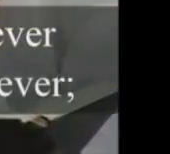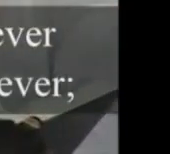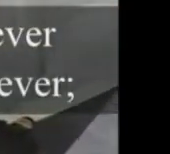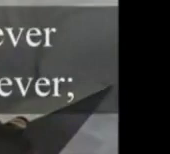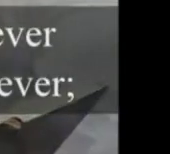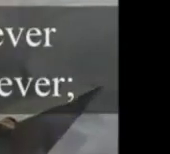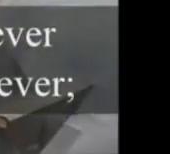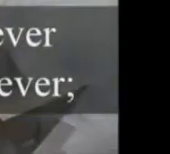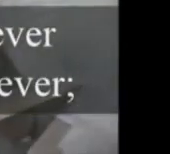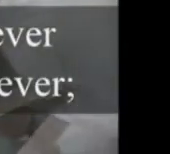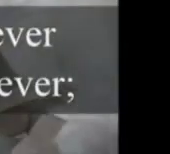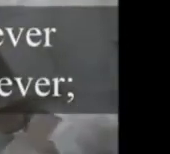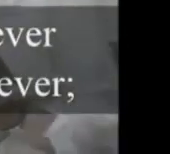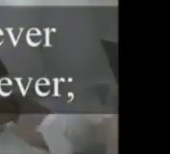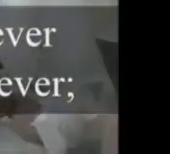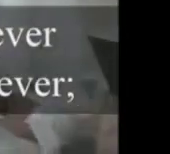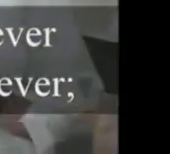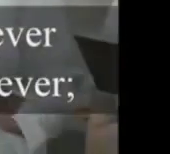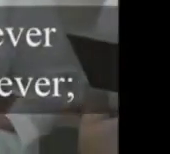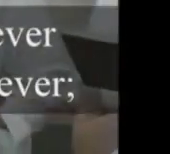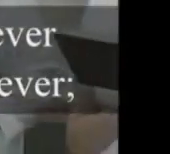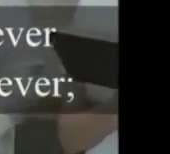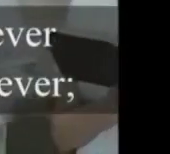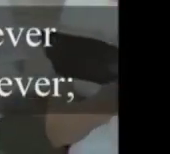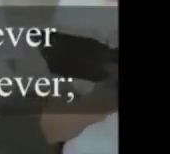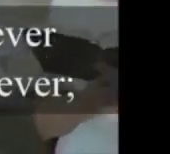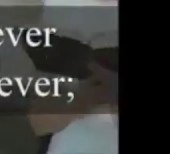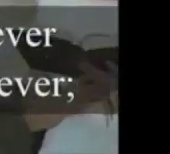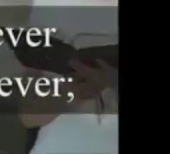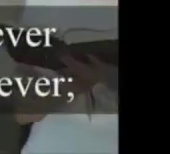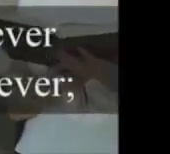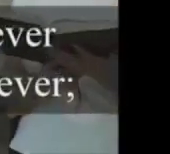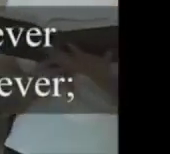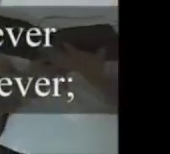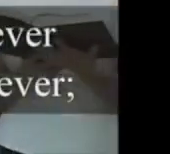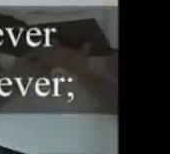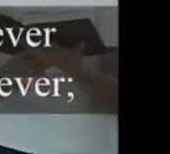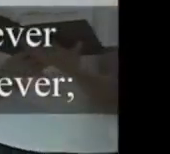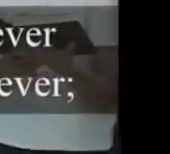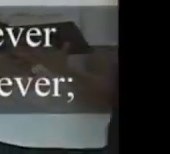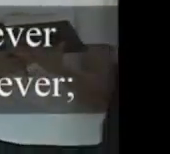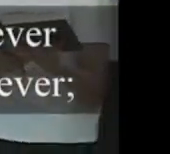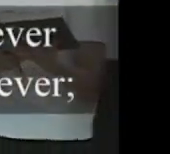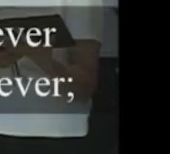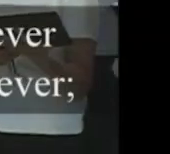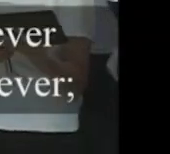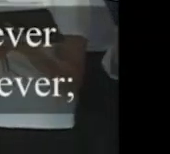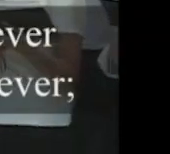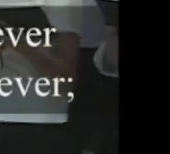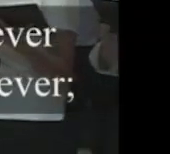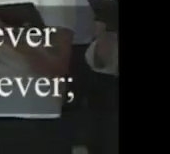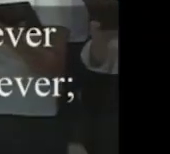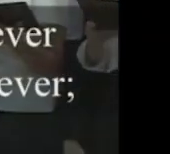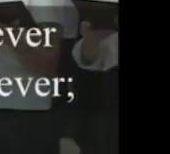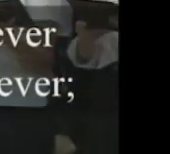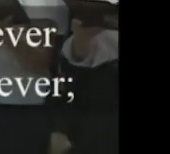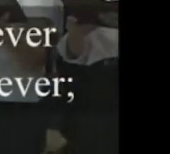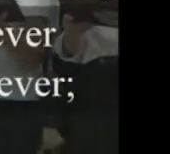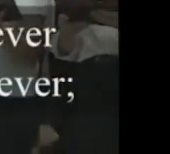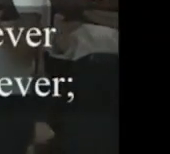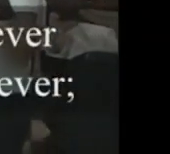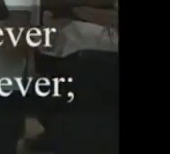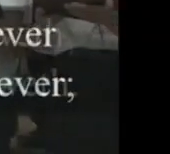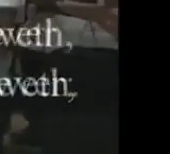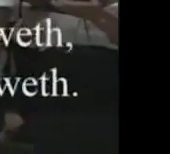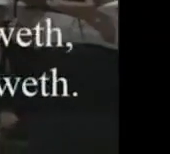Near life nor death shall heather, from the Lord his children